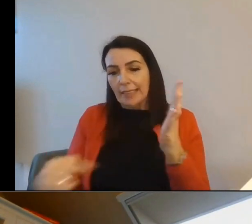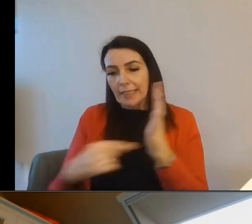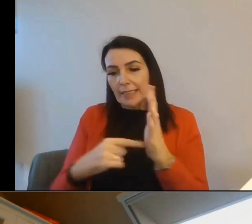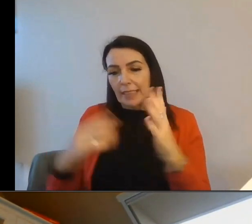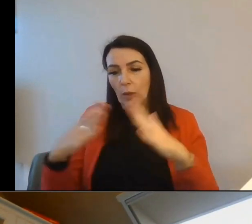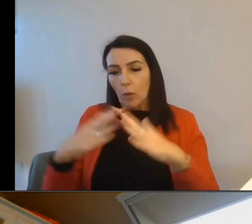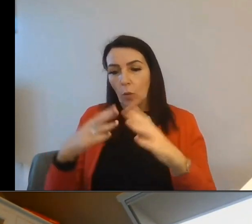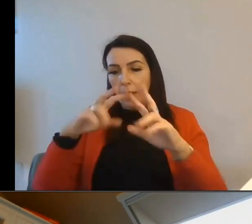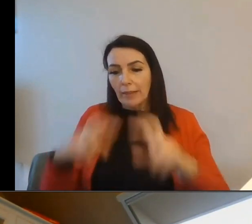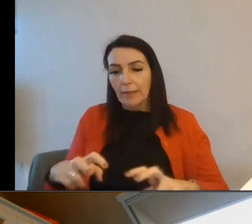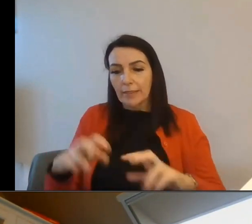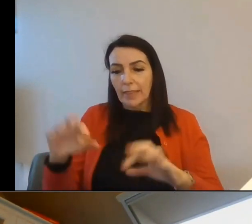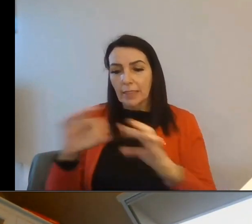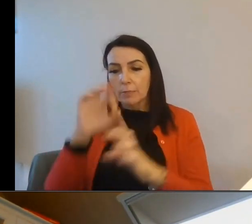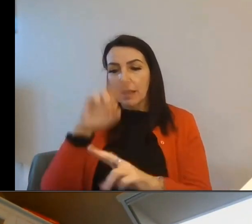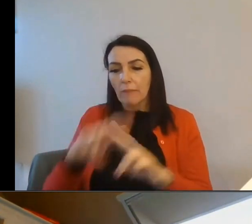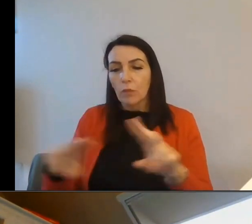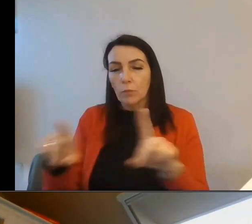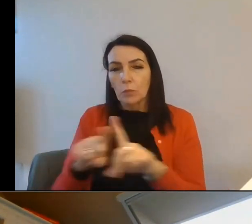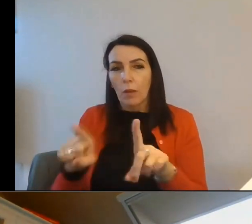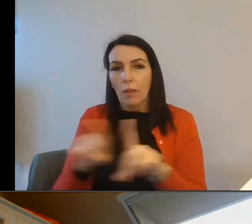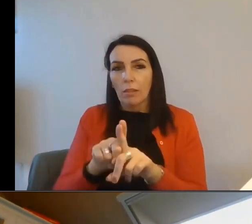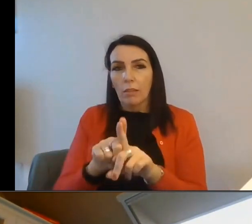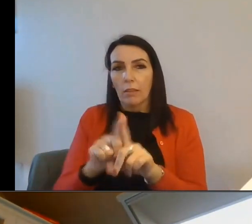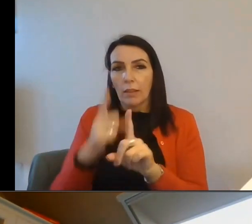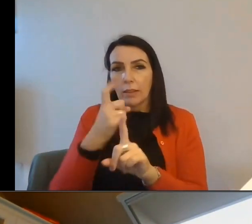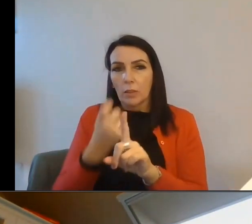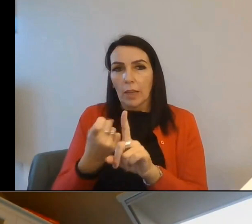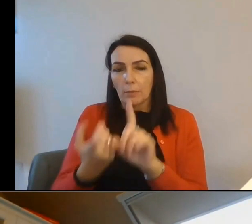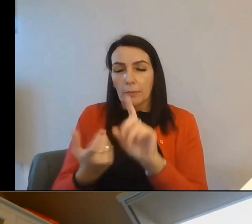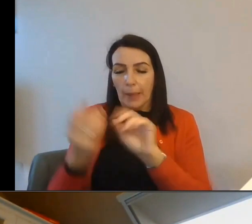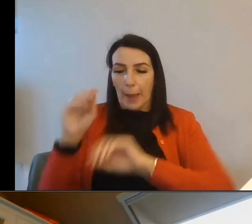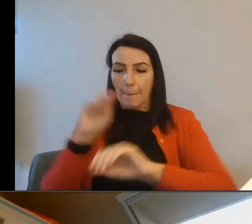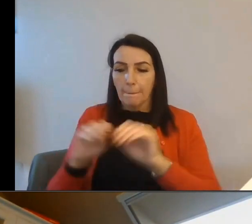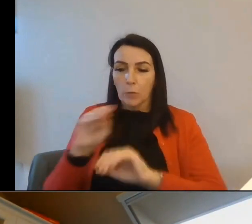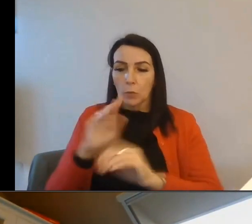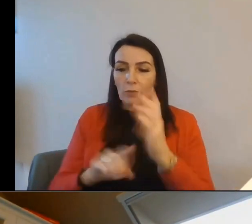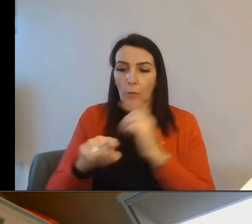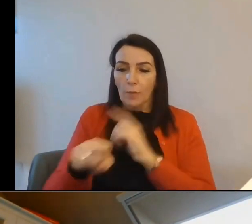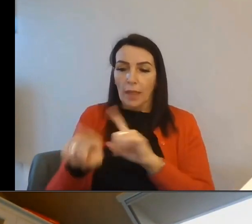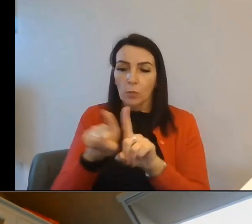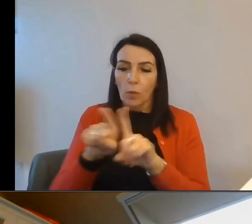platform so that inputs can be also populated when a property is selected.